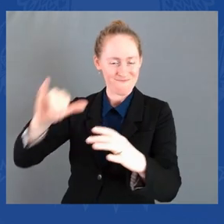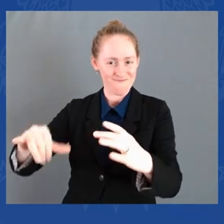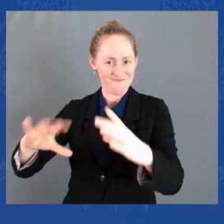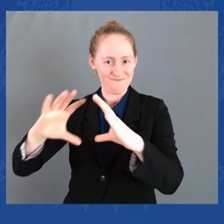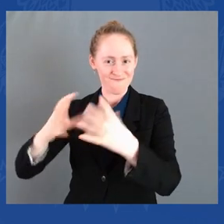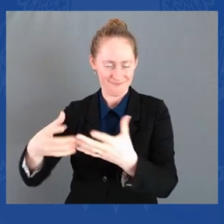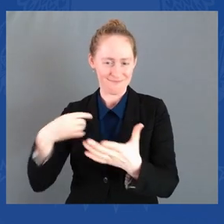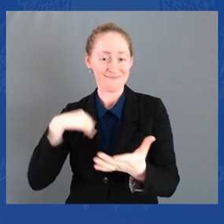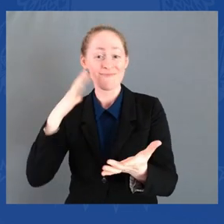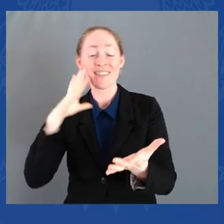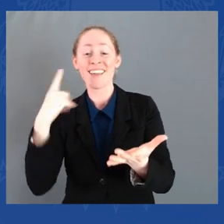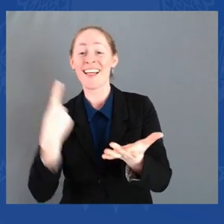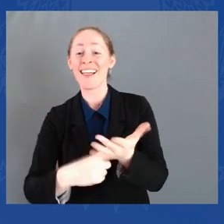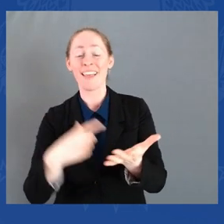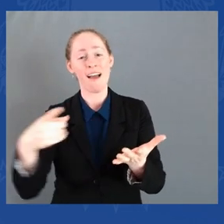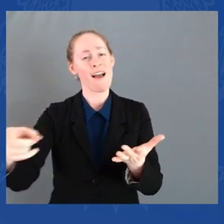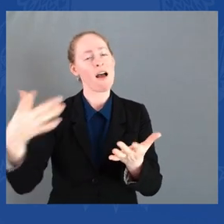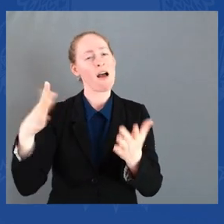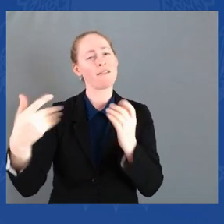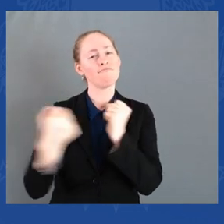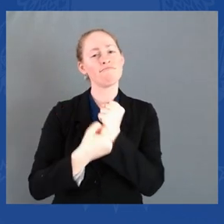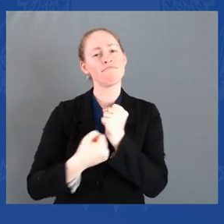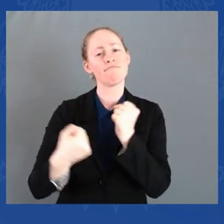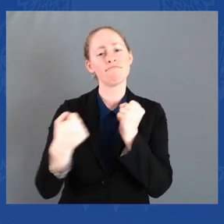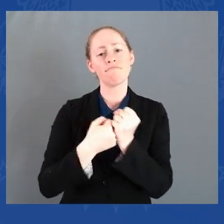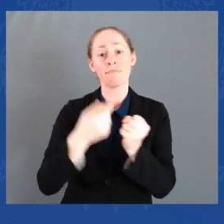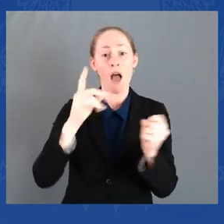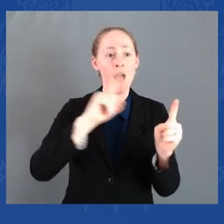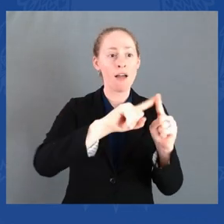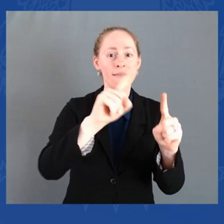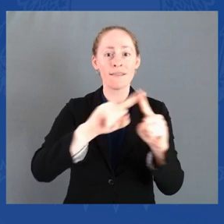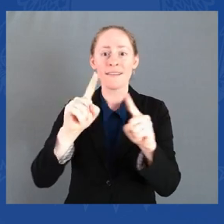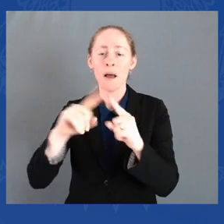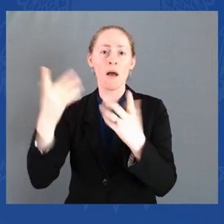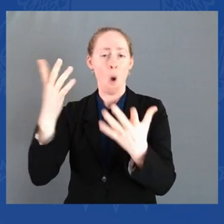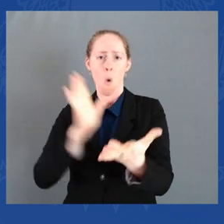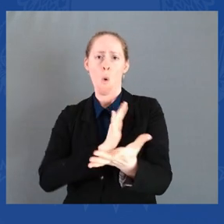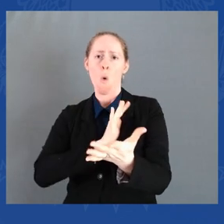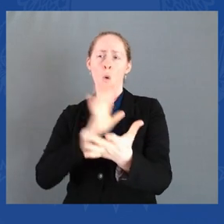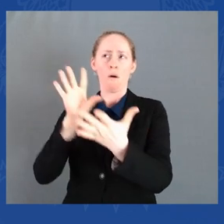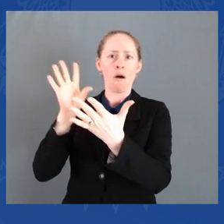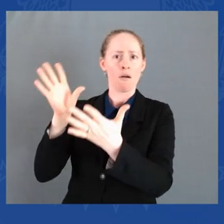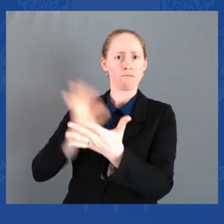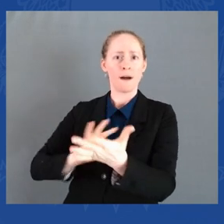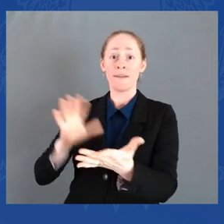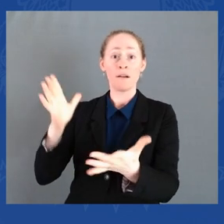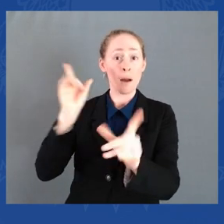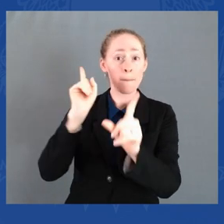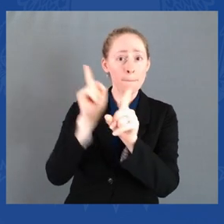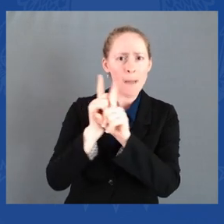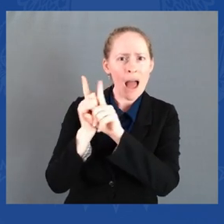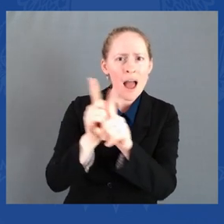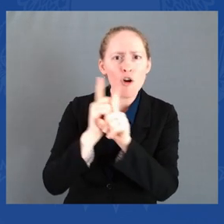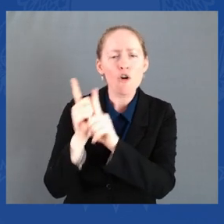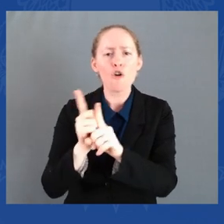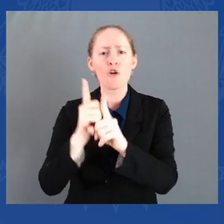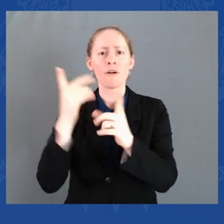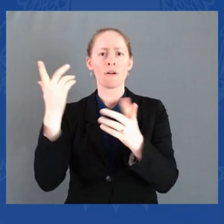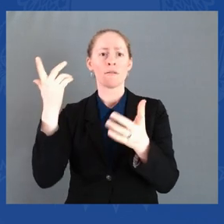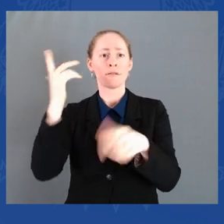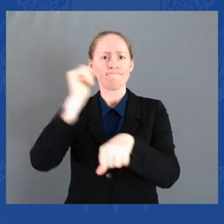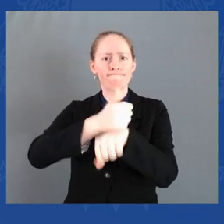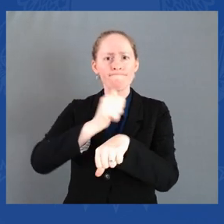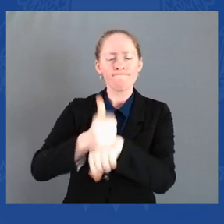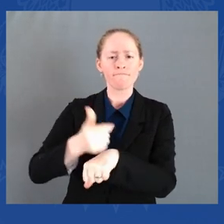to so many of us, one who helped found KPAC and became its first chair. And of course, I am talking